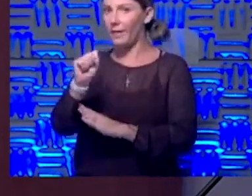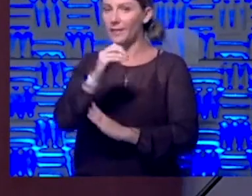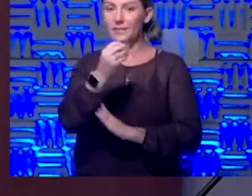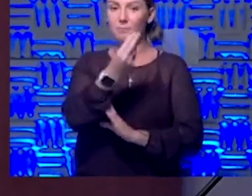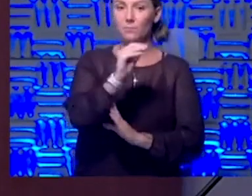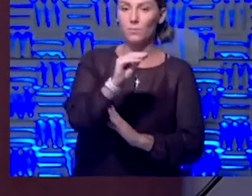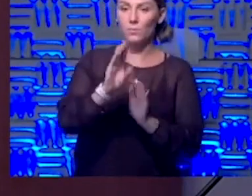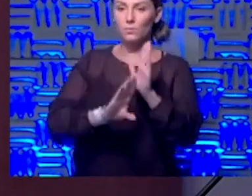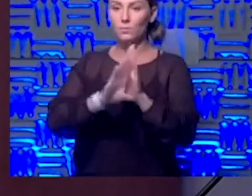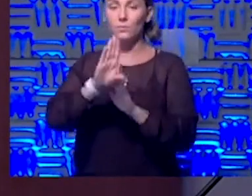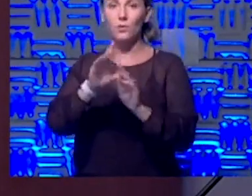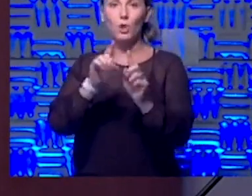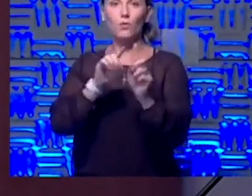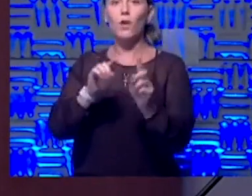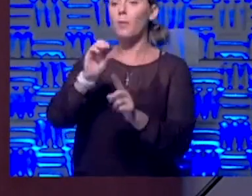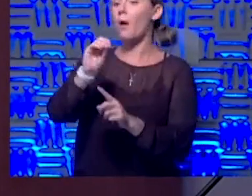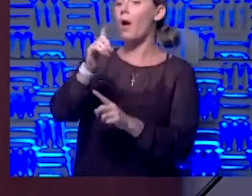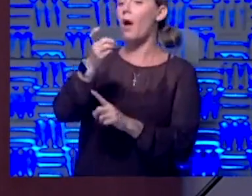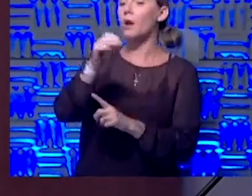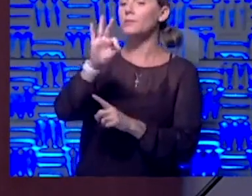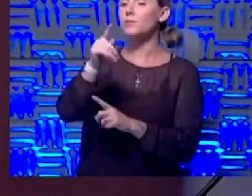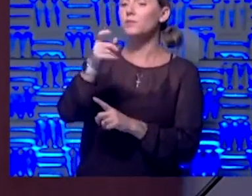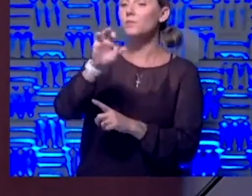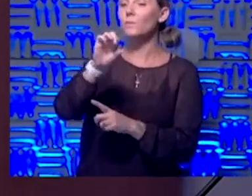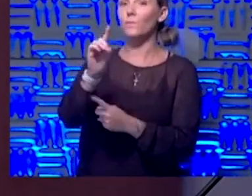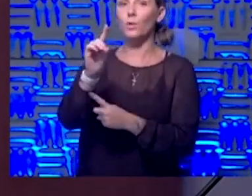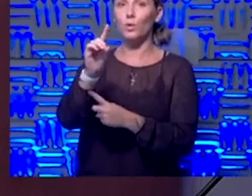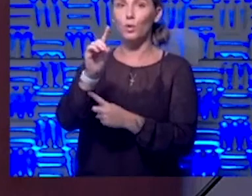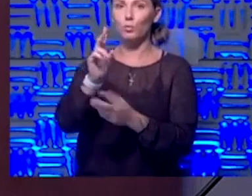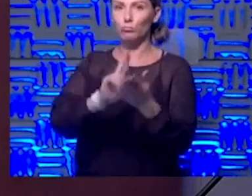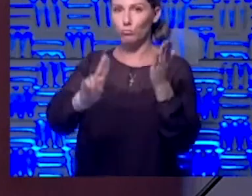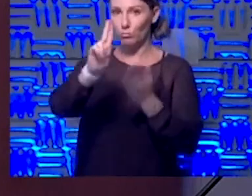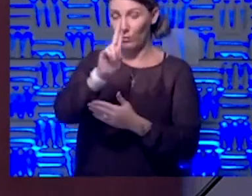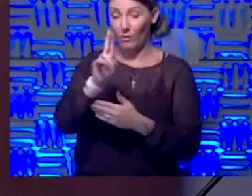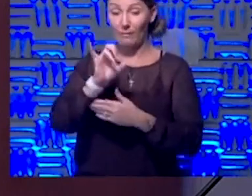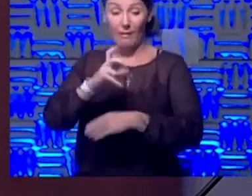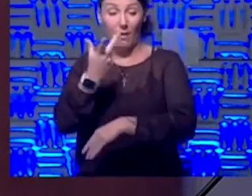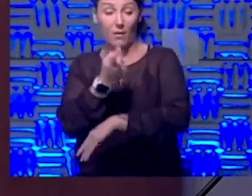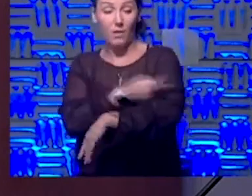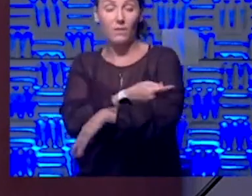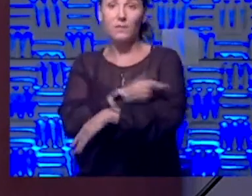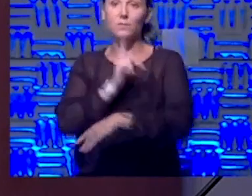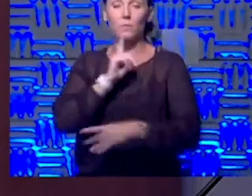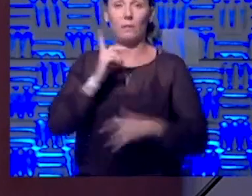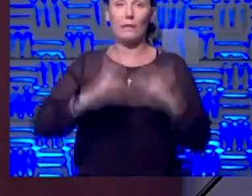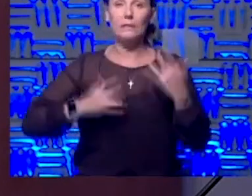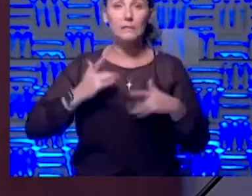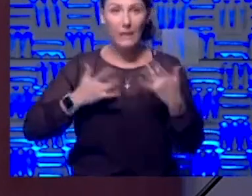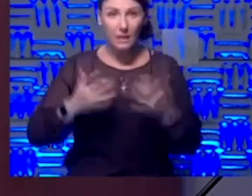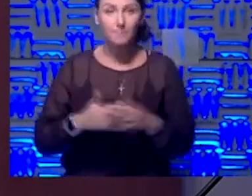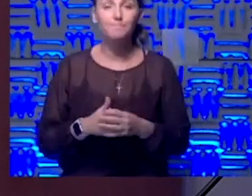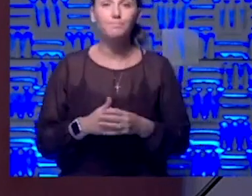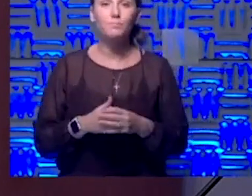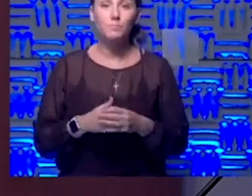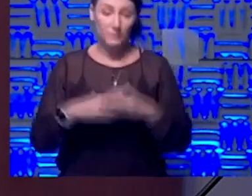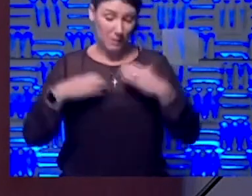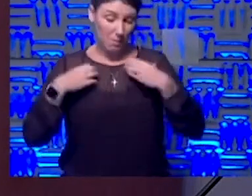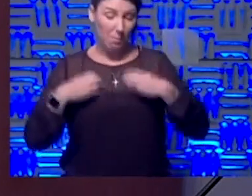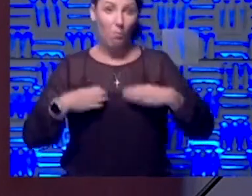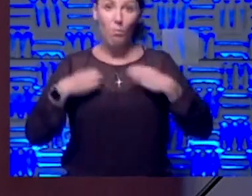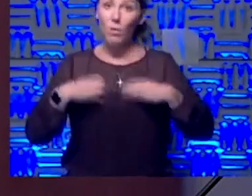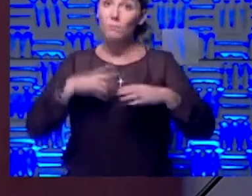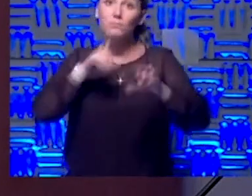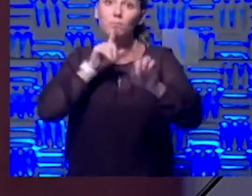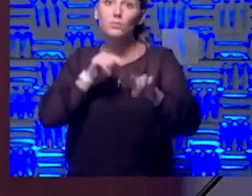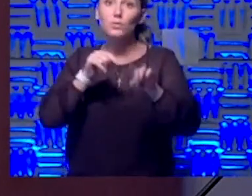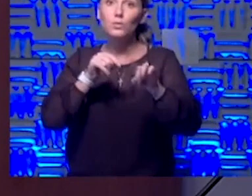that was developed by Oxford University. And this vaccine is very exciting. The preliminary results were just